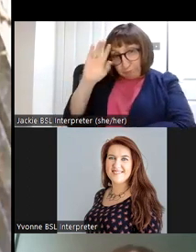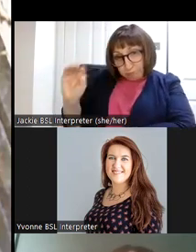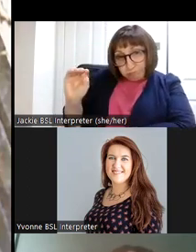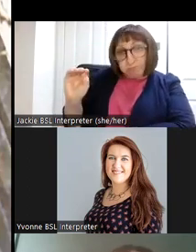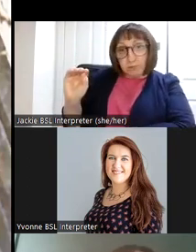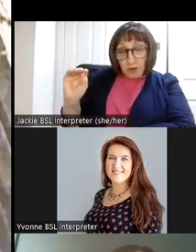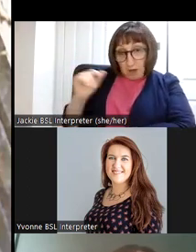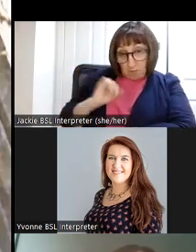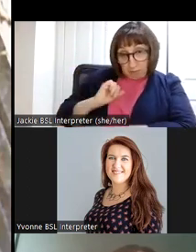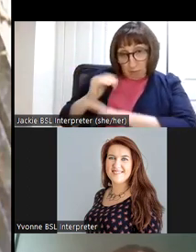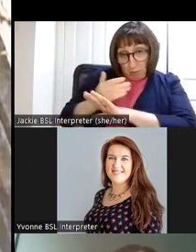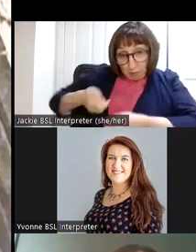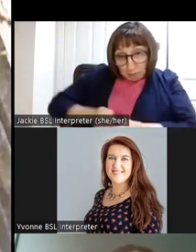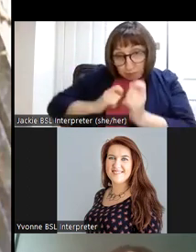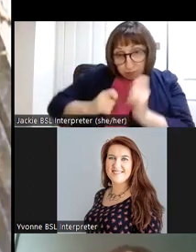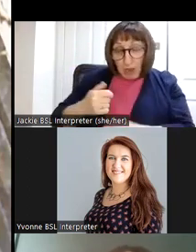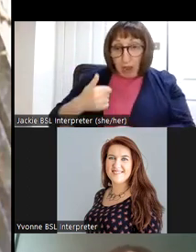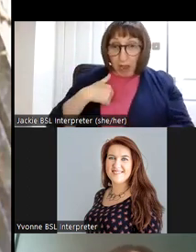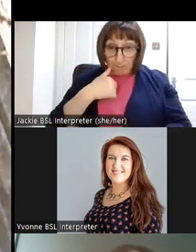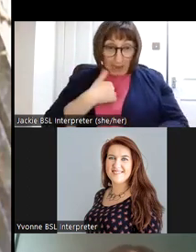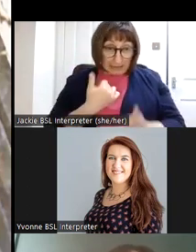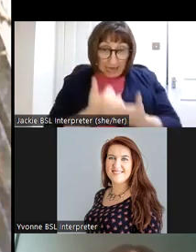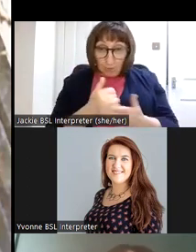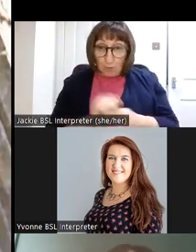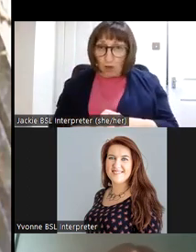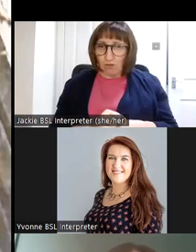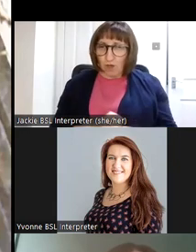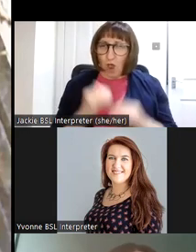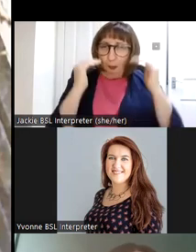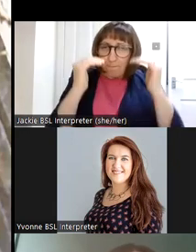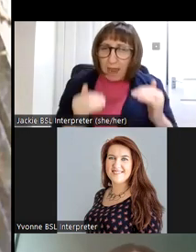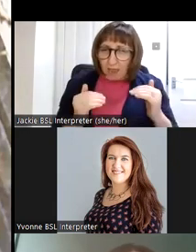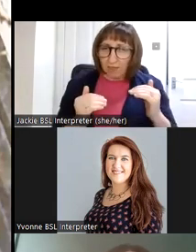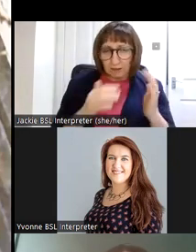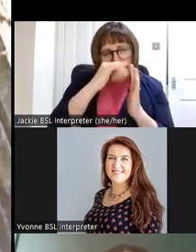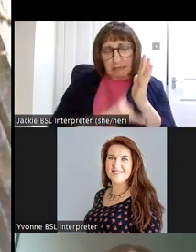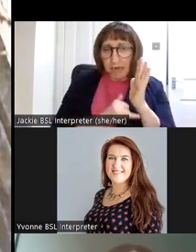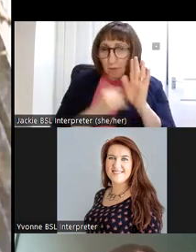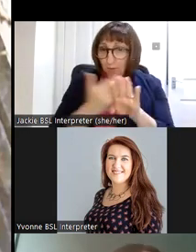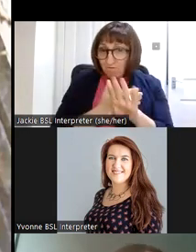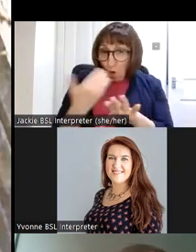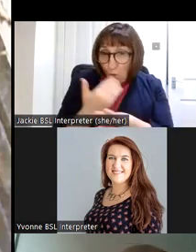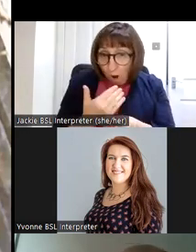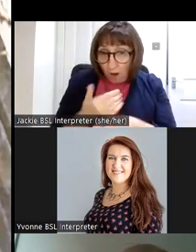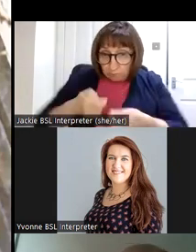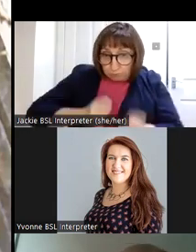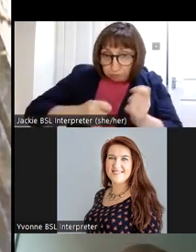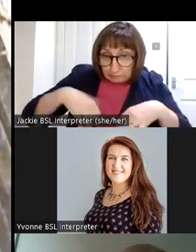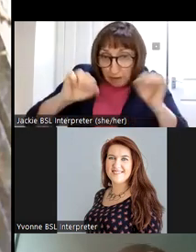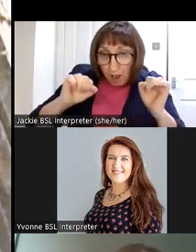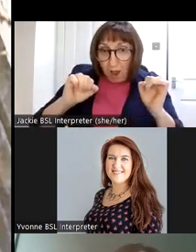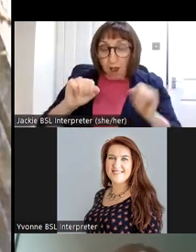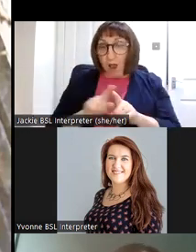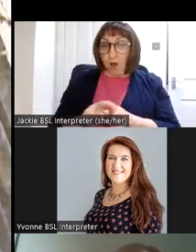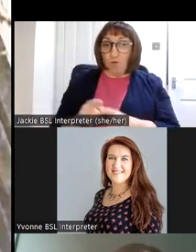I can help in the preparation of a method statement prior to works um I can advise on whether archaeological